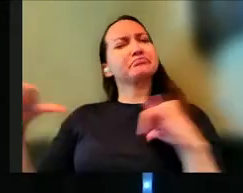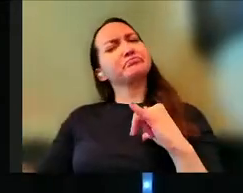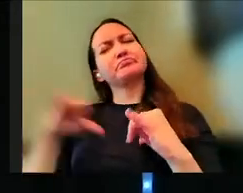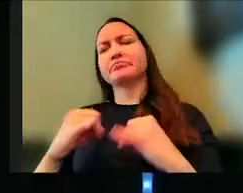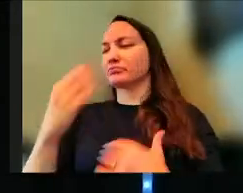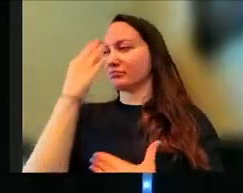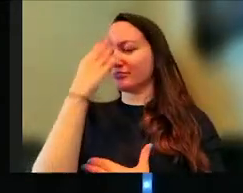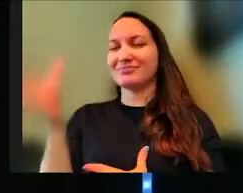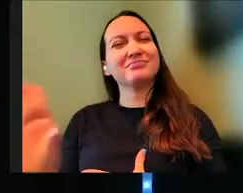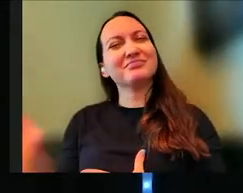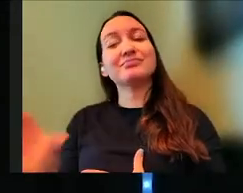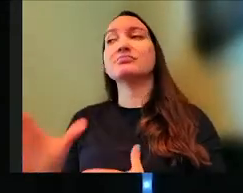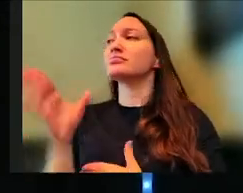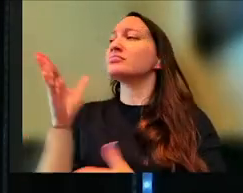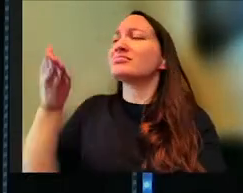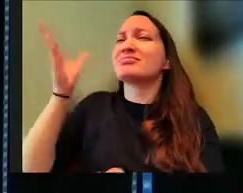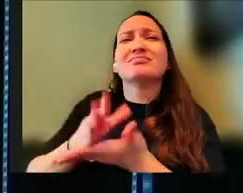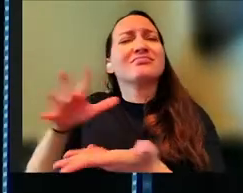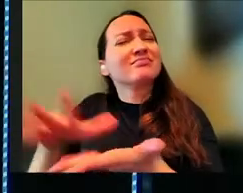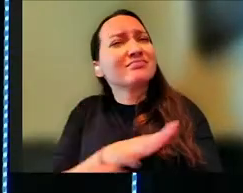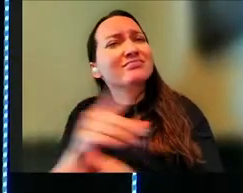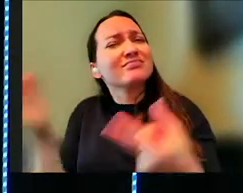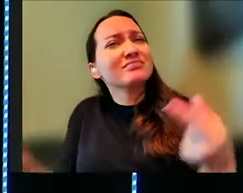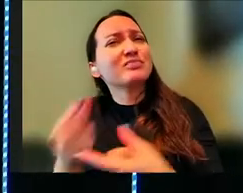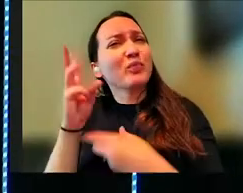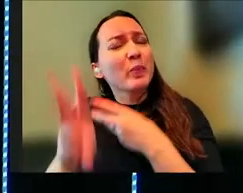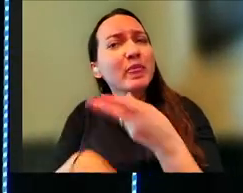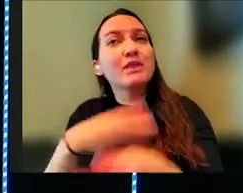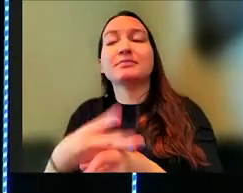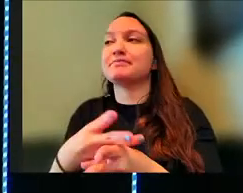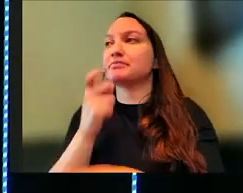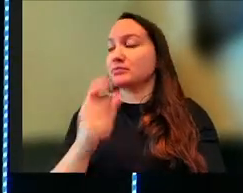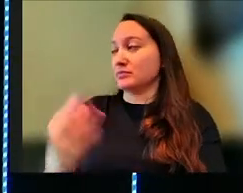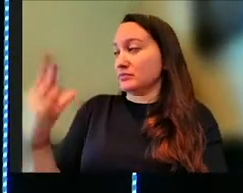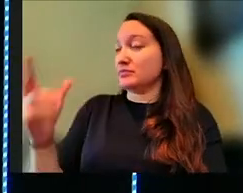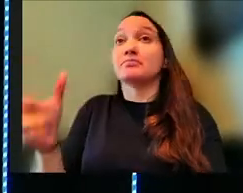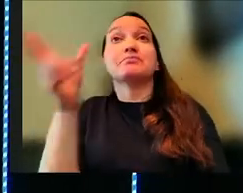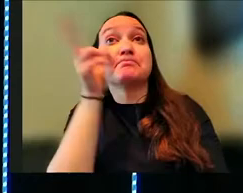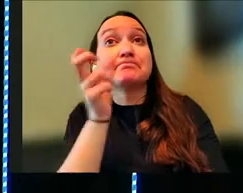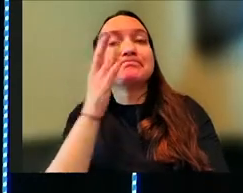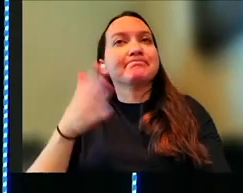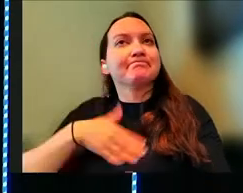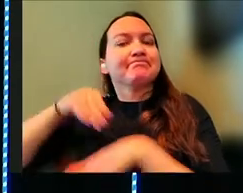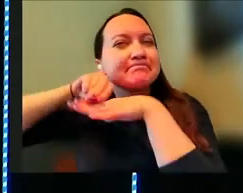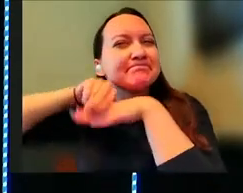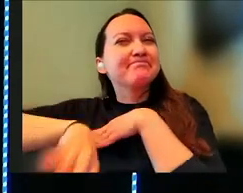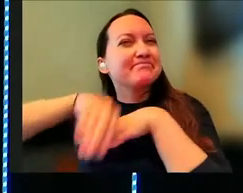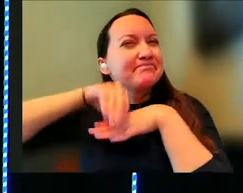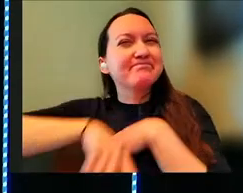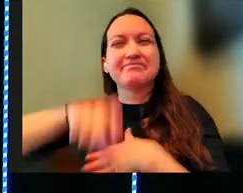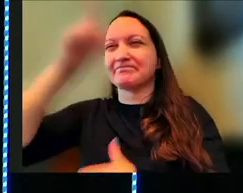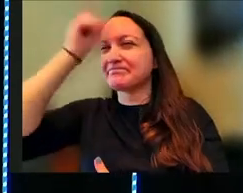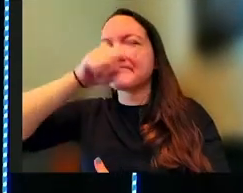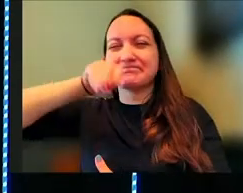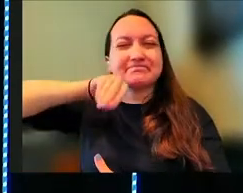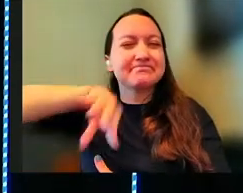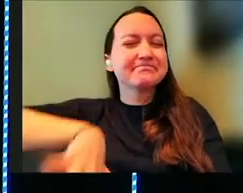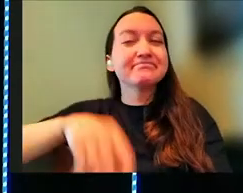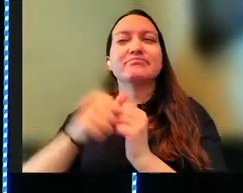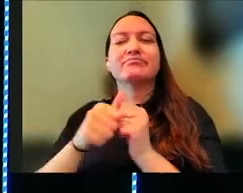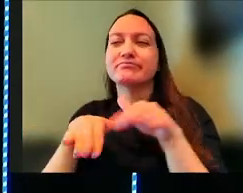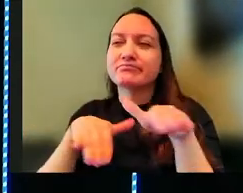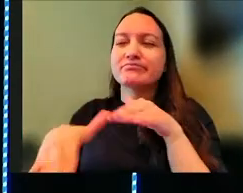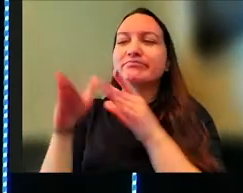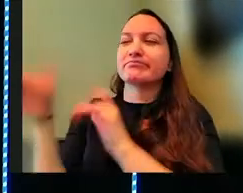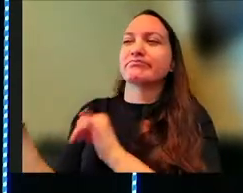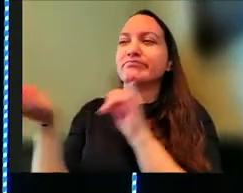Stop bringing damage and hurt into your world, and instead, listen to my counsel. Receive my wisdom so you can walk in the way that the Lord has